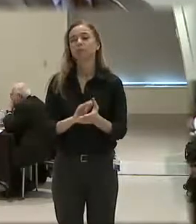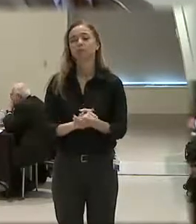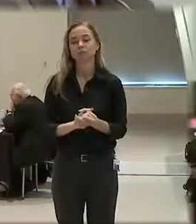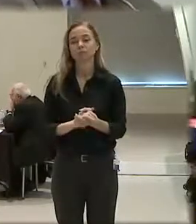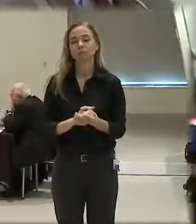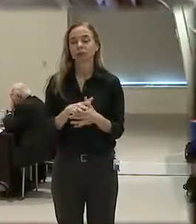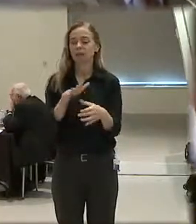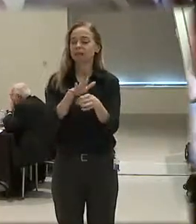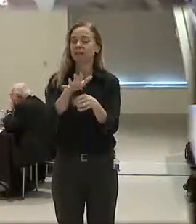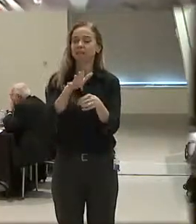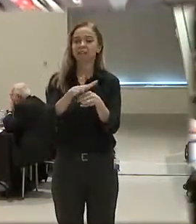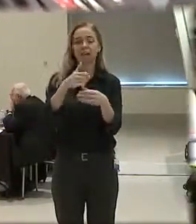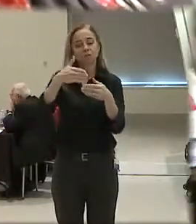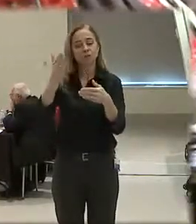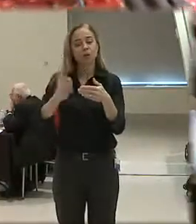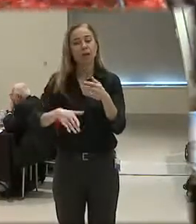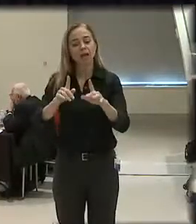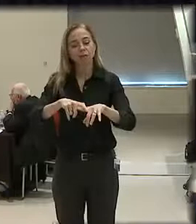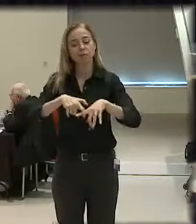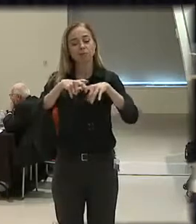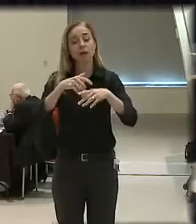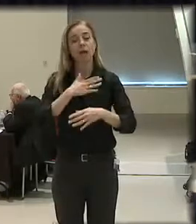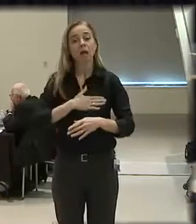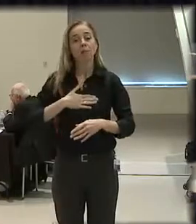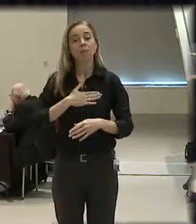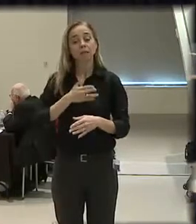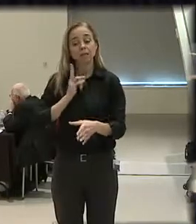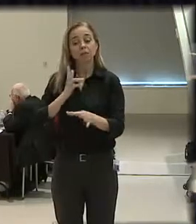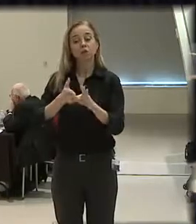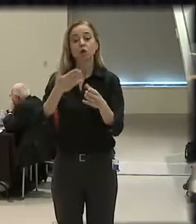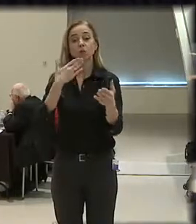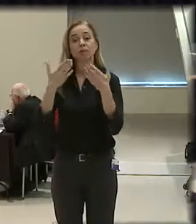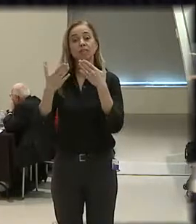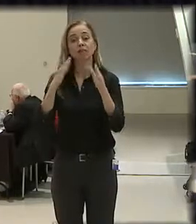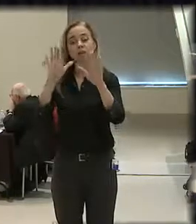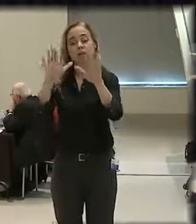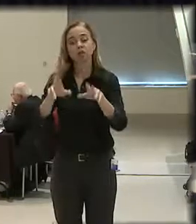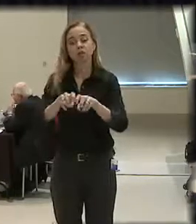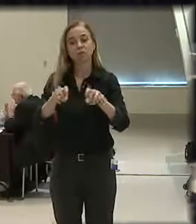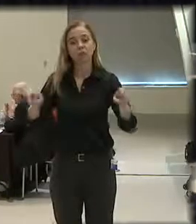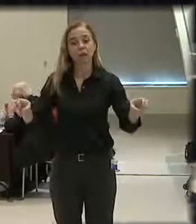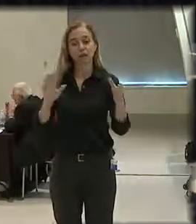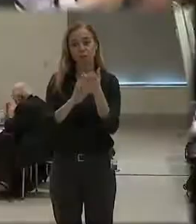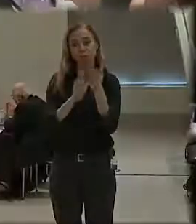that's a good note to end up on. Please join me in thanking our terrific panelists. Yes.